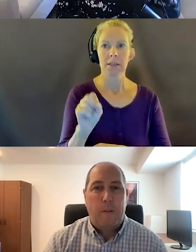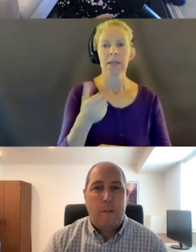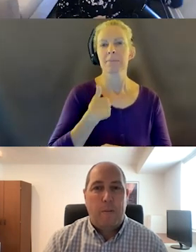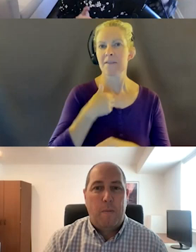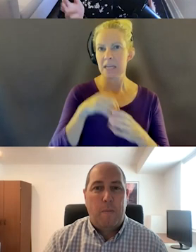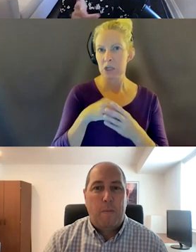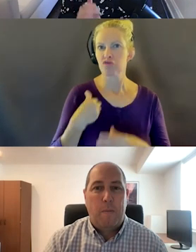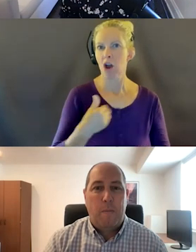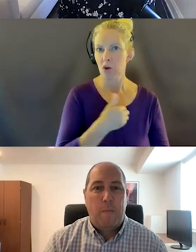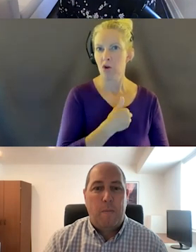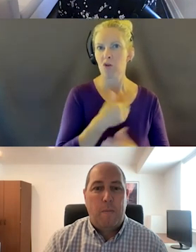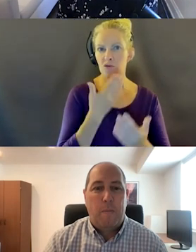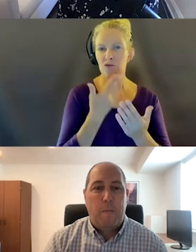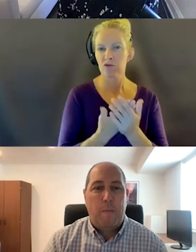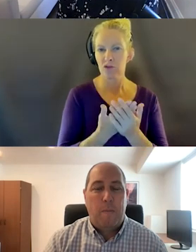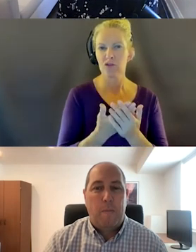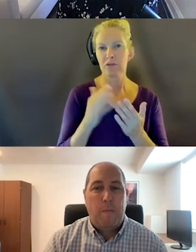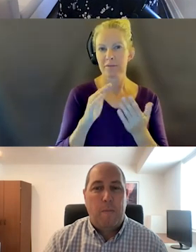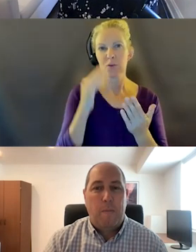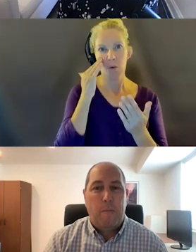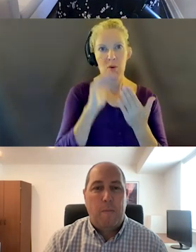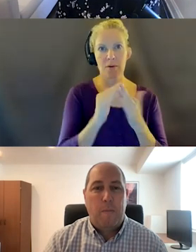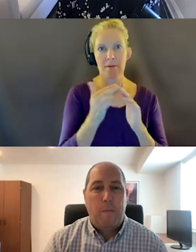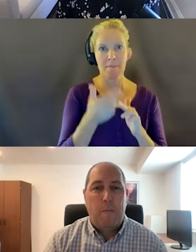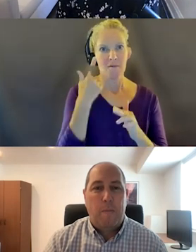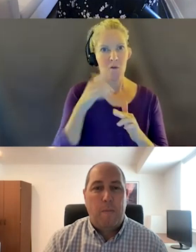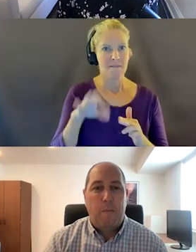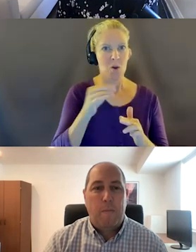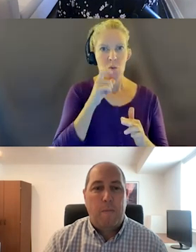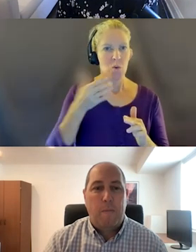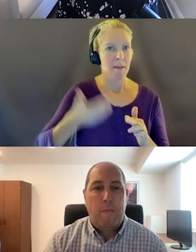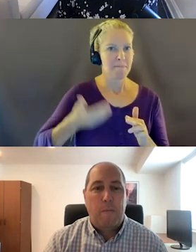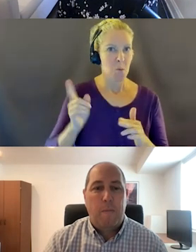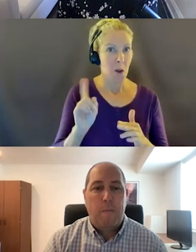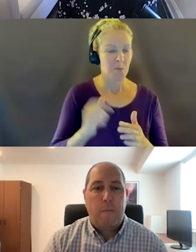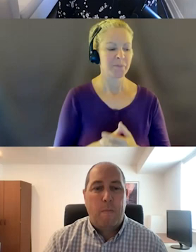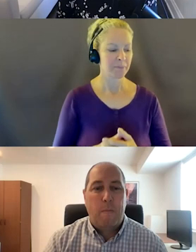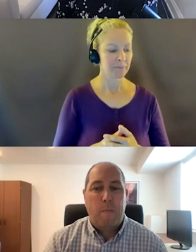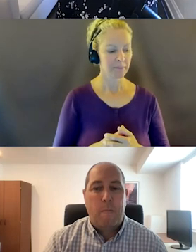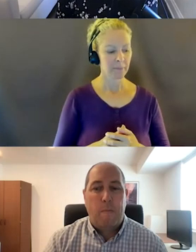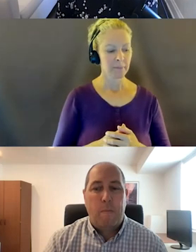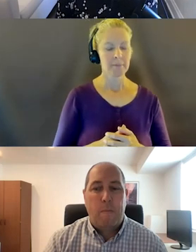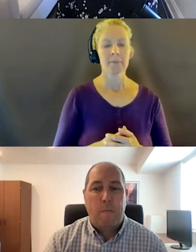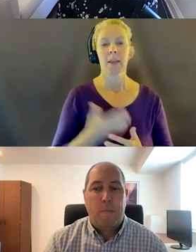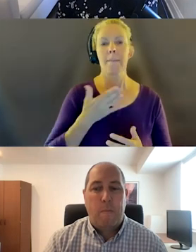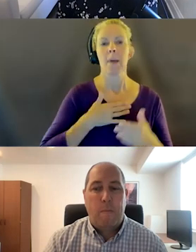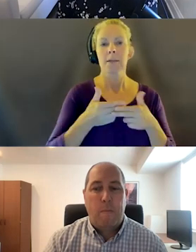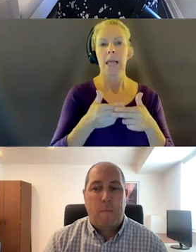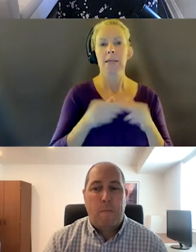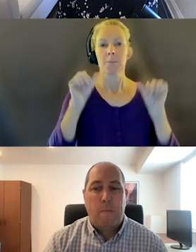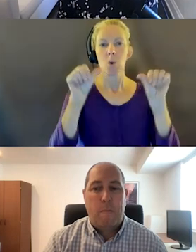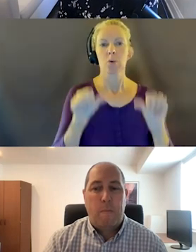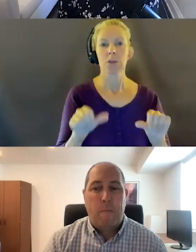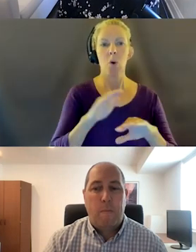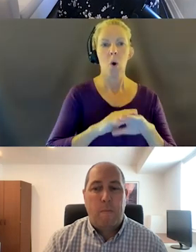me. The other QR code is for today's slides. So, I post my slides on a site called Notist,